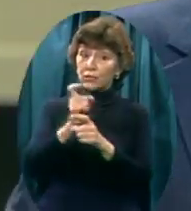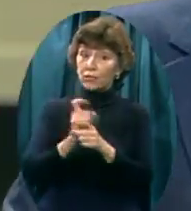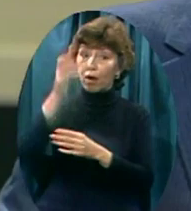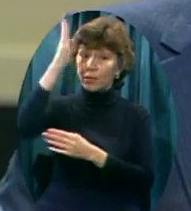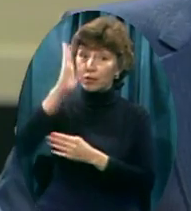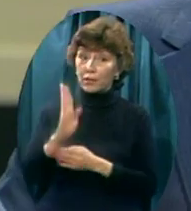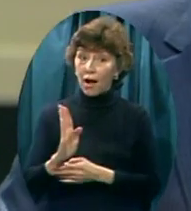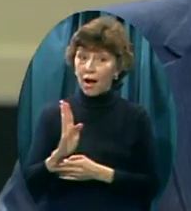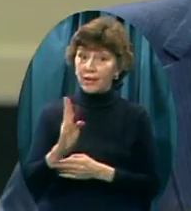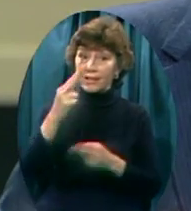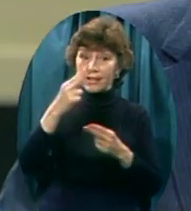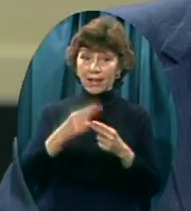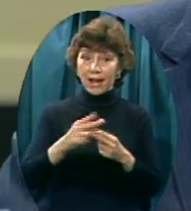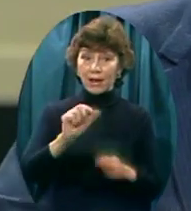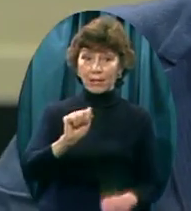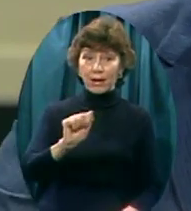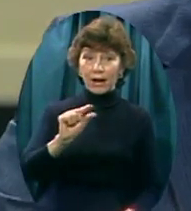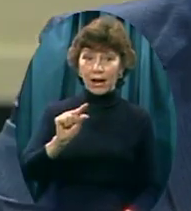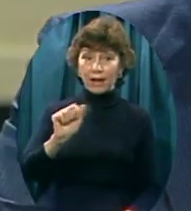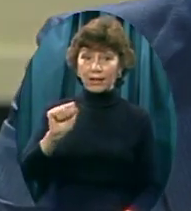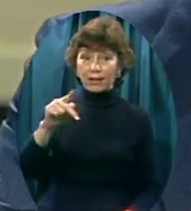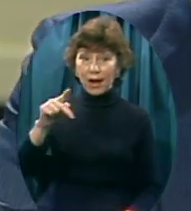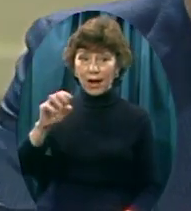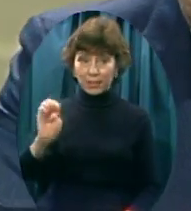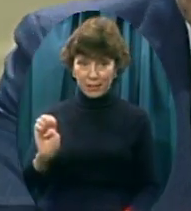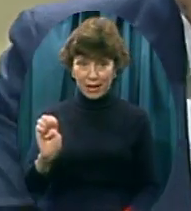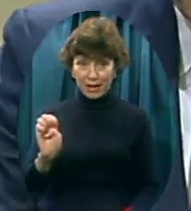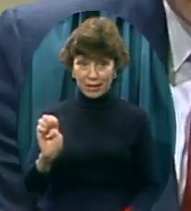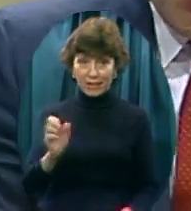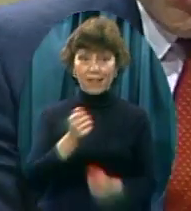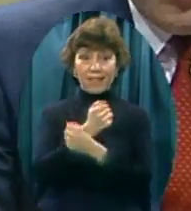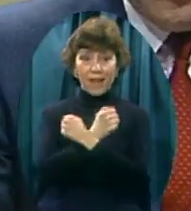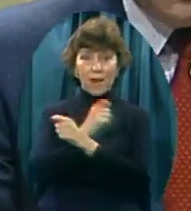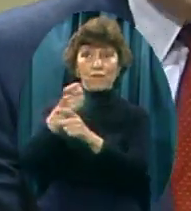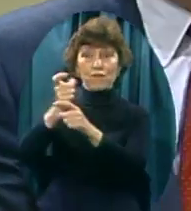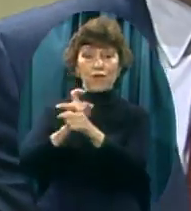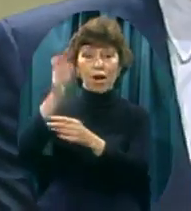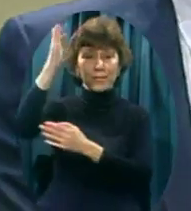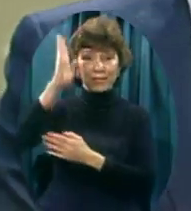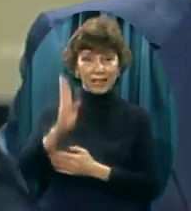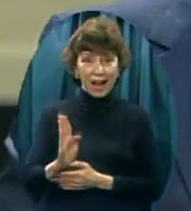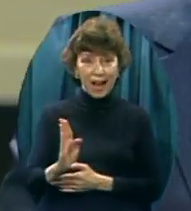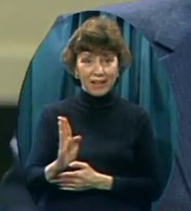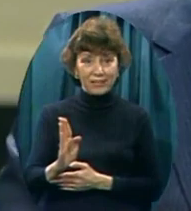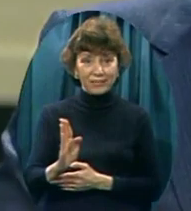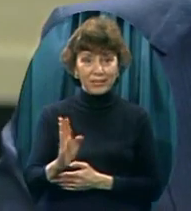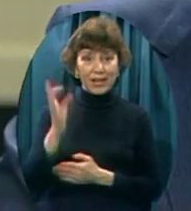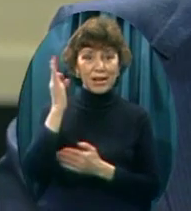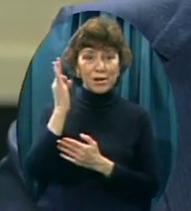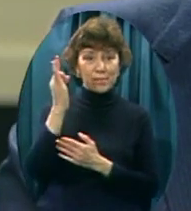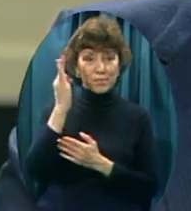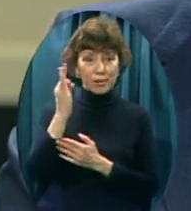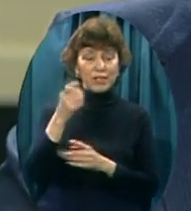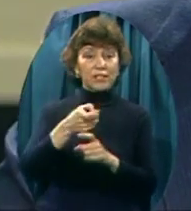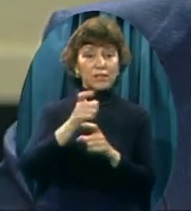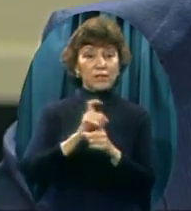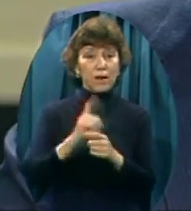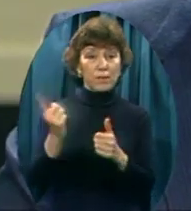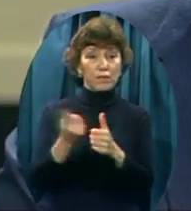in In the love chapter Our message Today Centers in 1 Corinthians 13